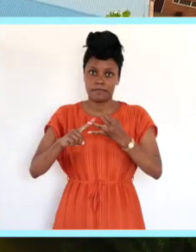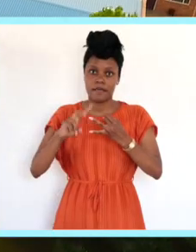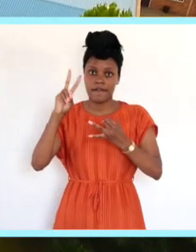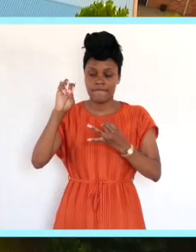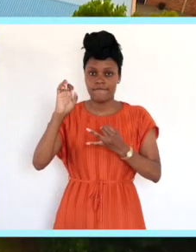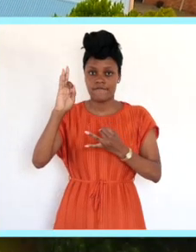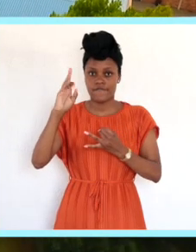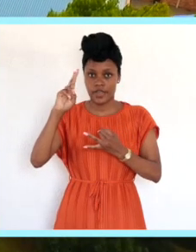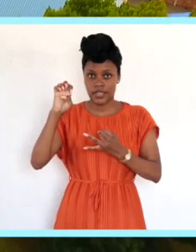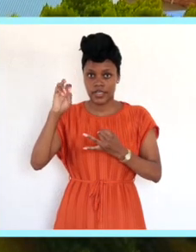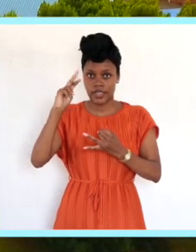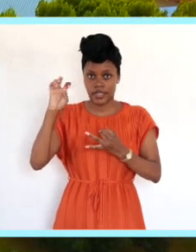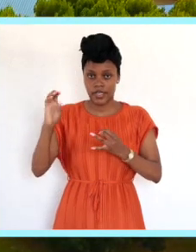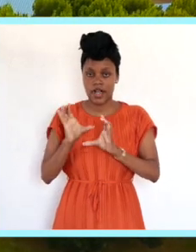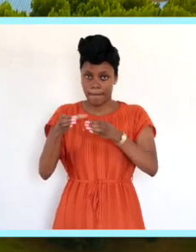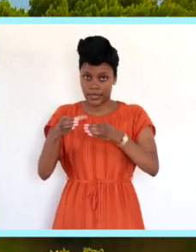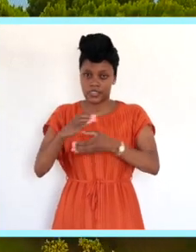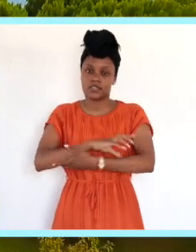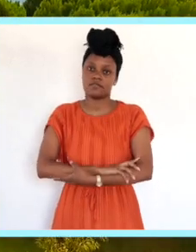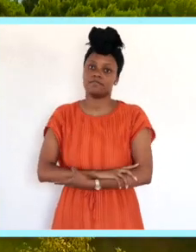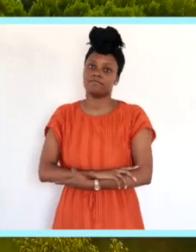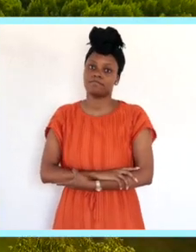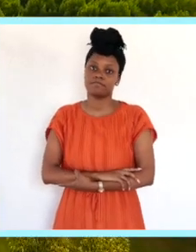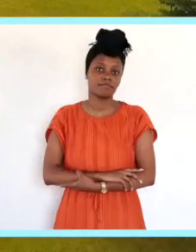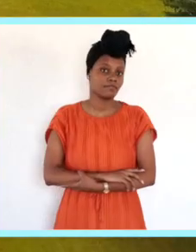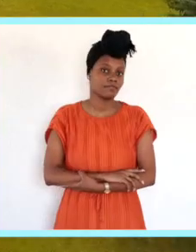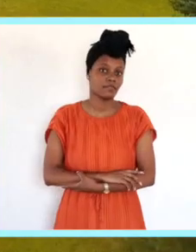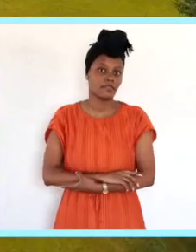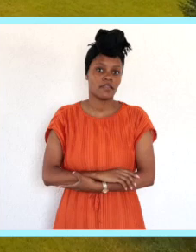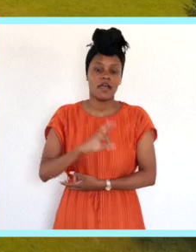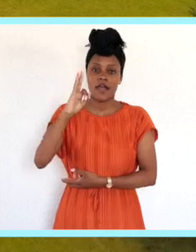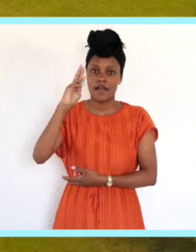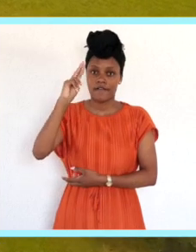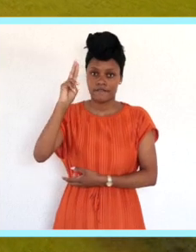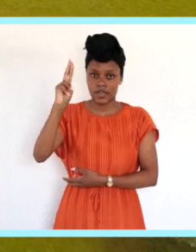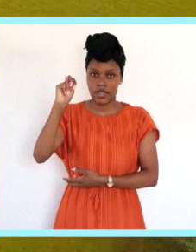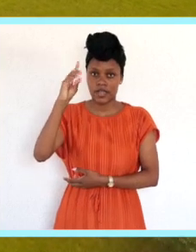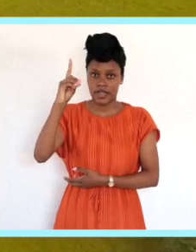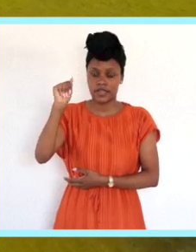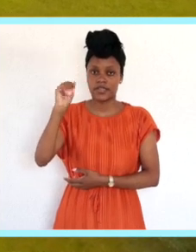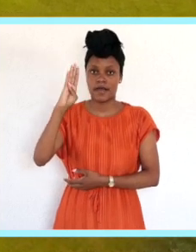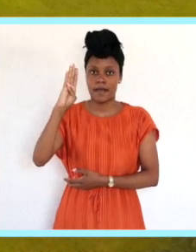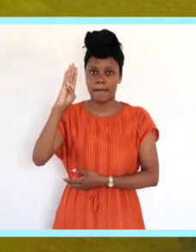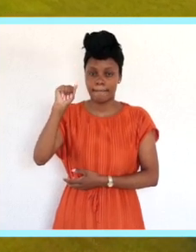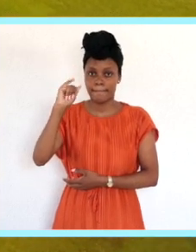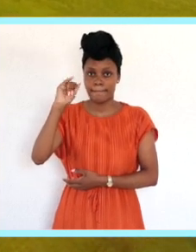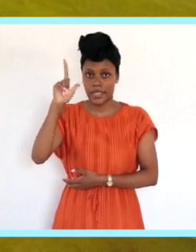Fruinichen campus, the Vanderbilt Park campus situated at Vanderbilt